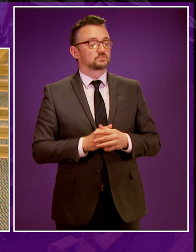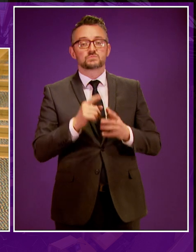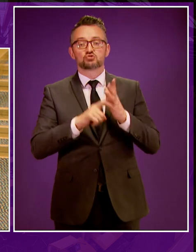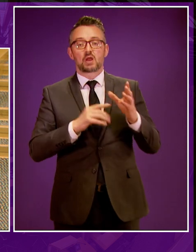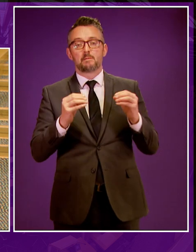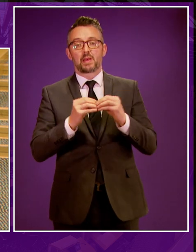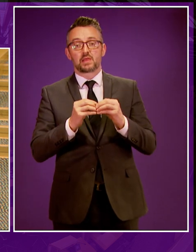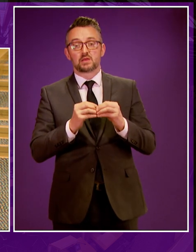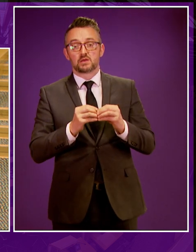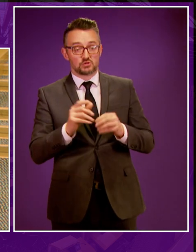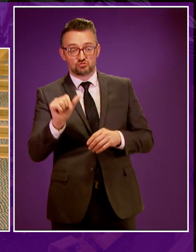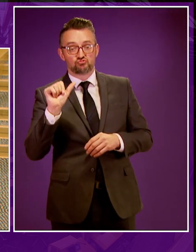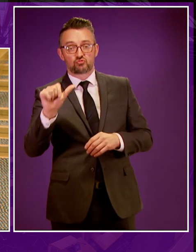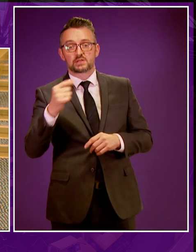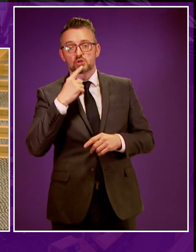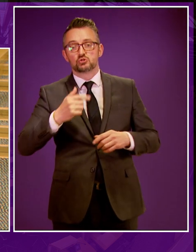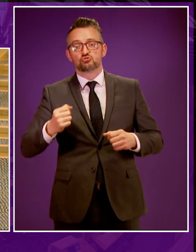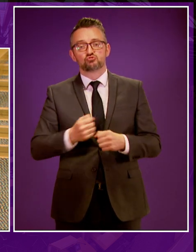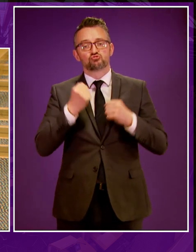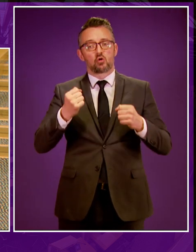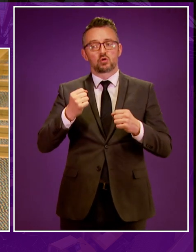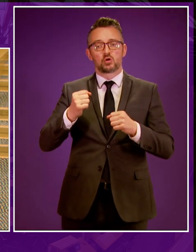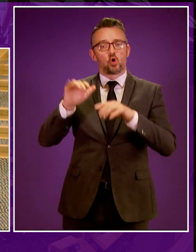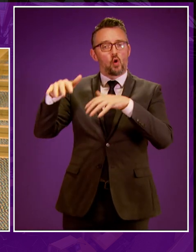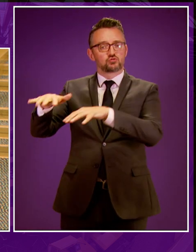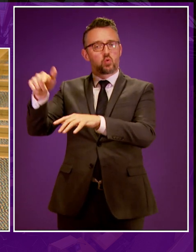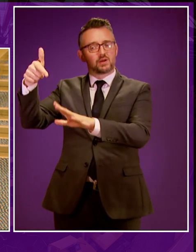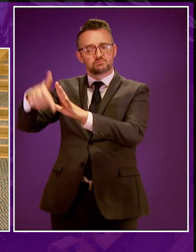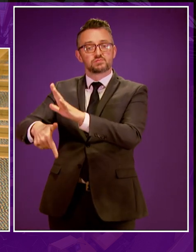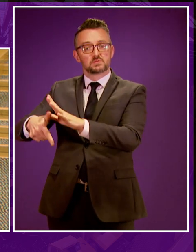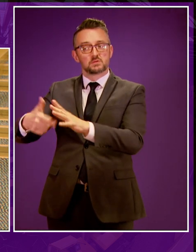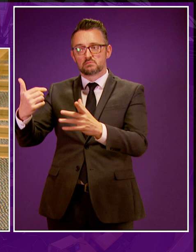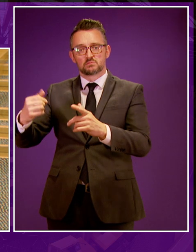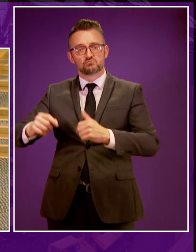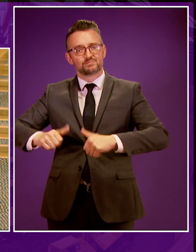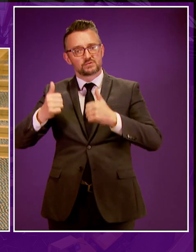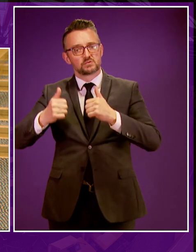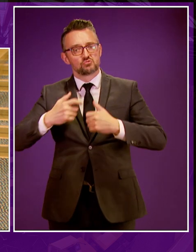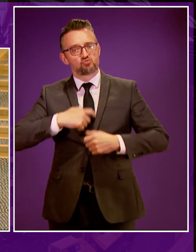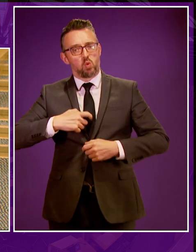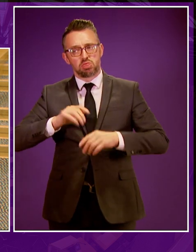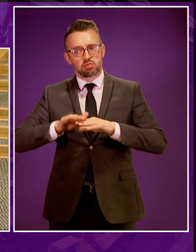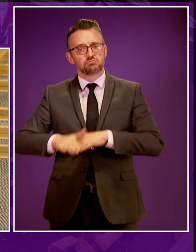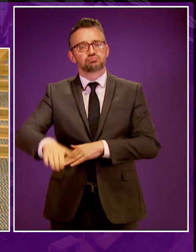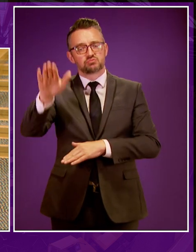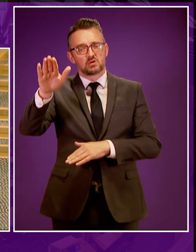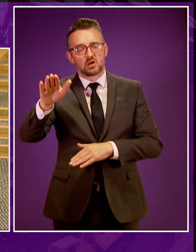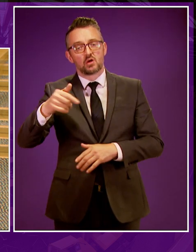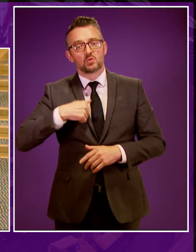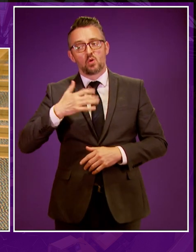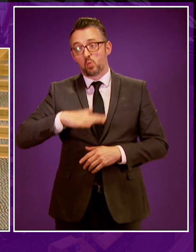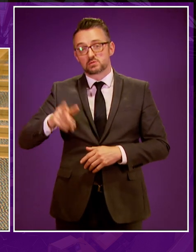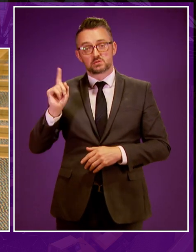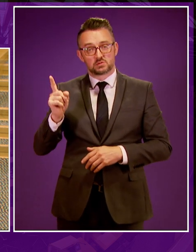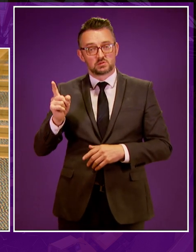Jackie Bailey was also right that a strong and vibrant domestic offshore oil and gas industry can play a positive role in the future. And we certainly want to see that role